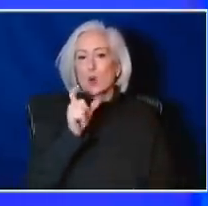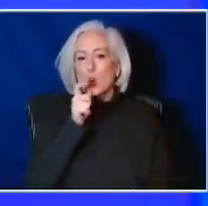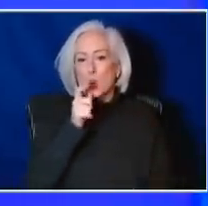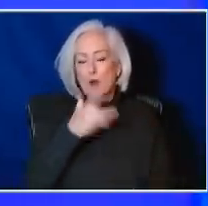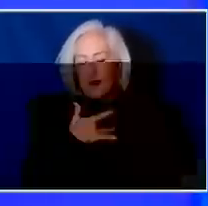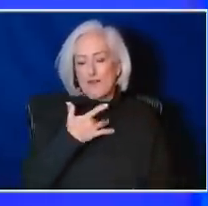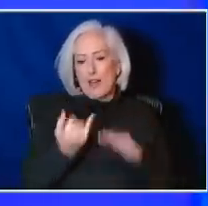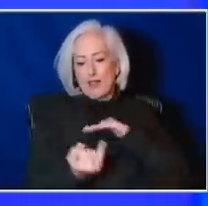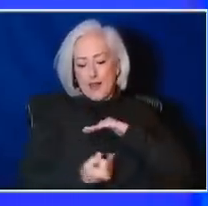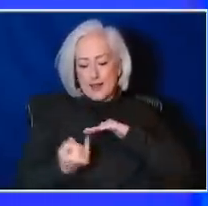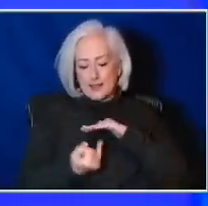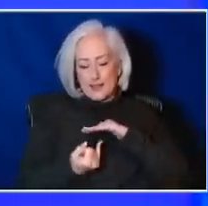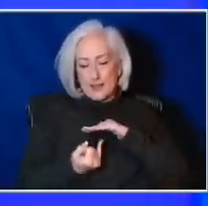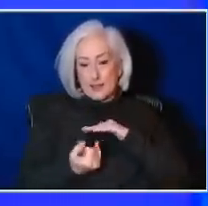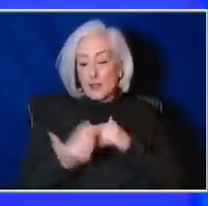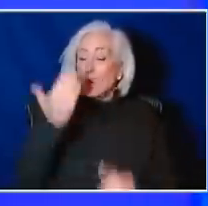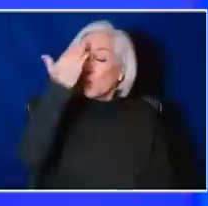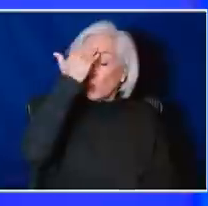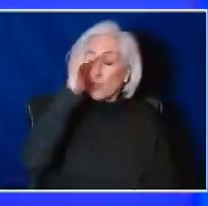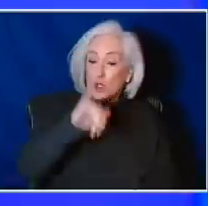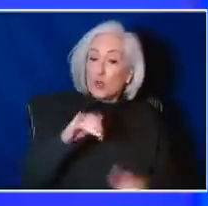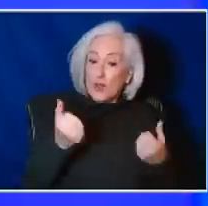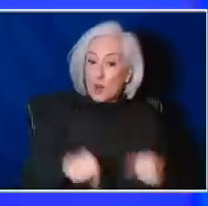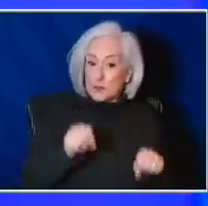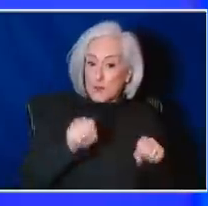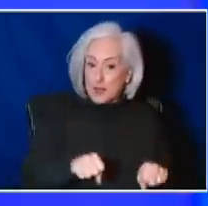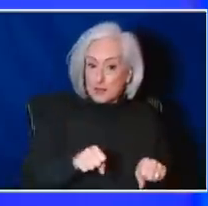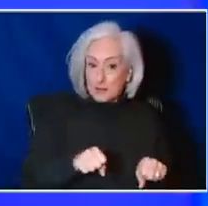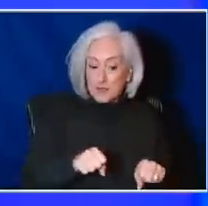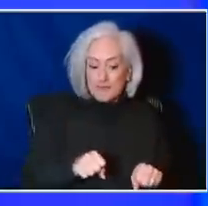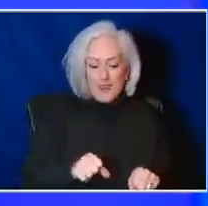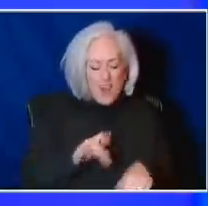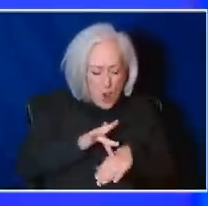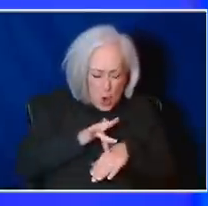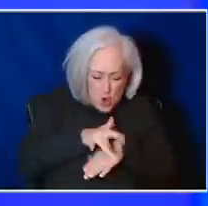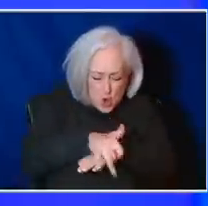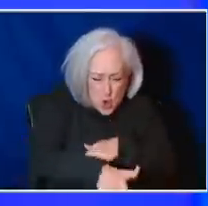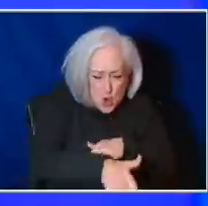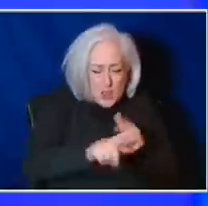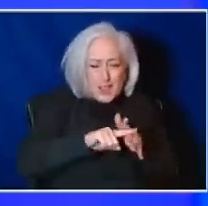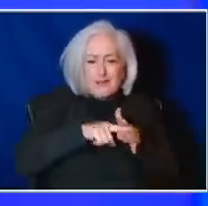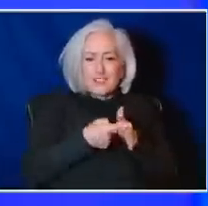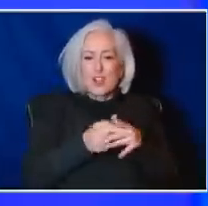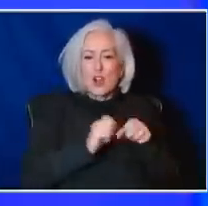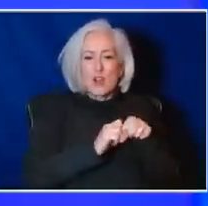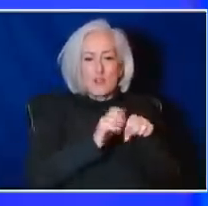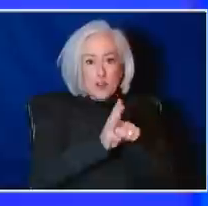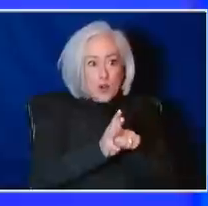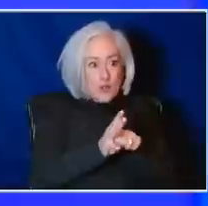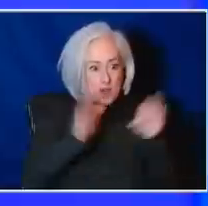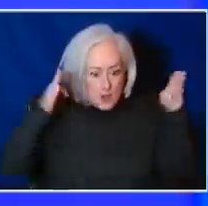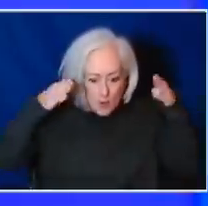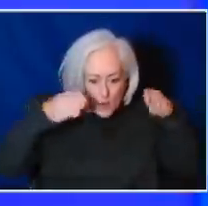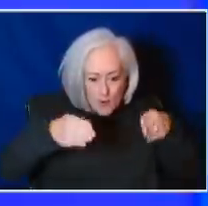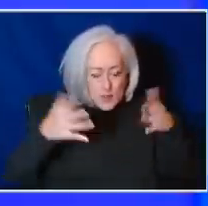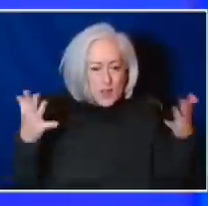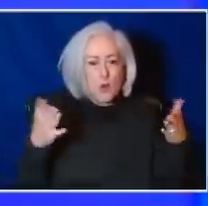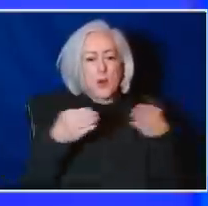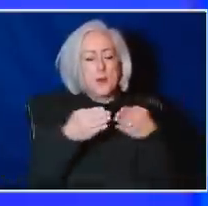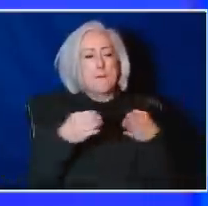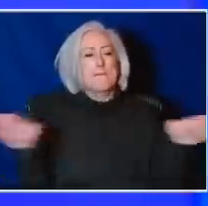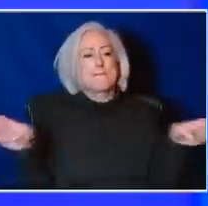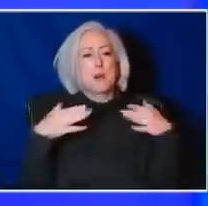possible. And in very early times of the pandemic, we were so focused on the public health, you know, the